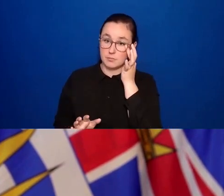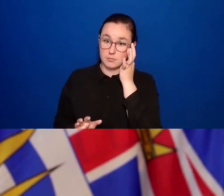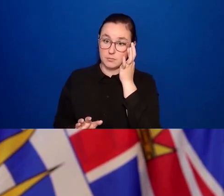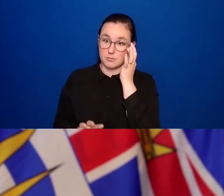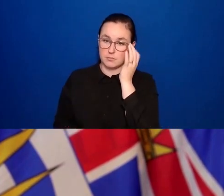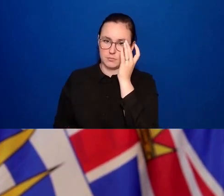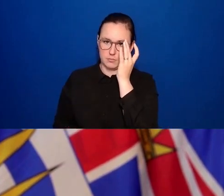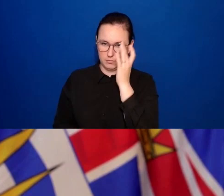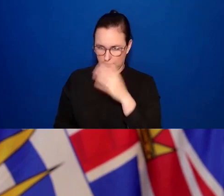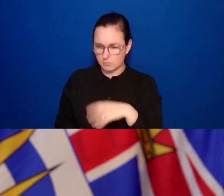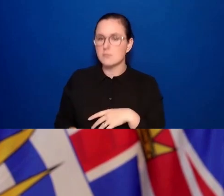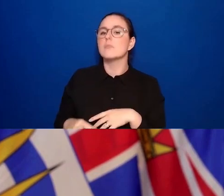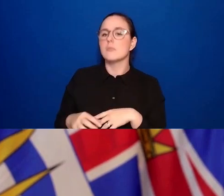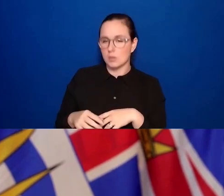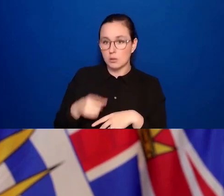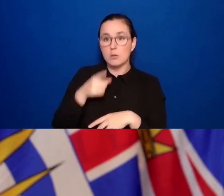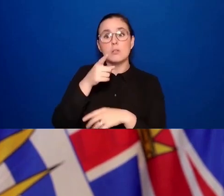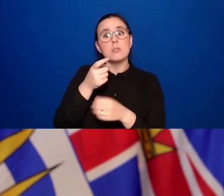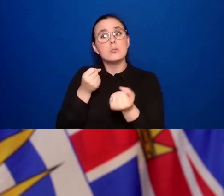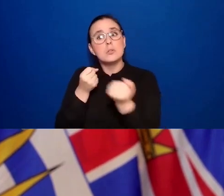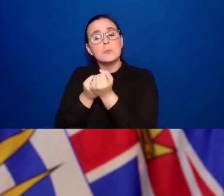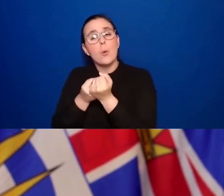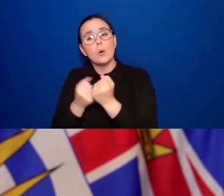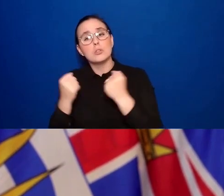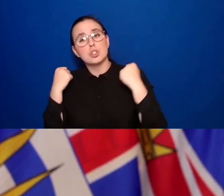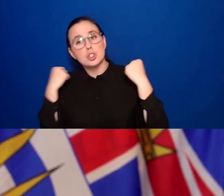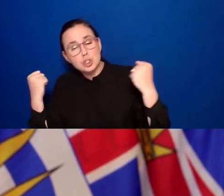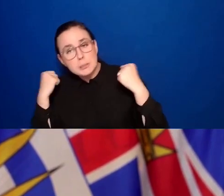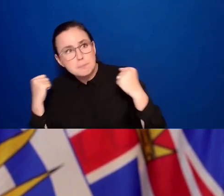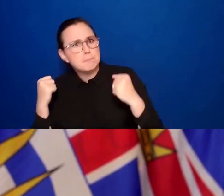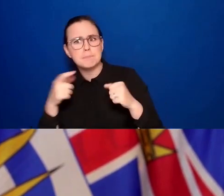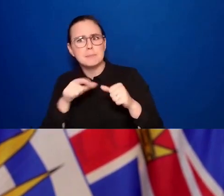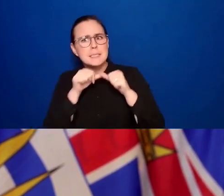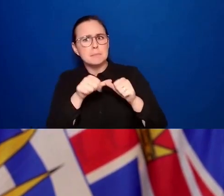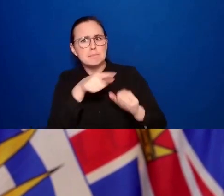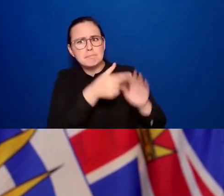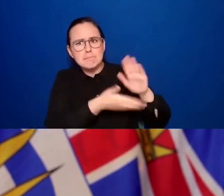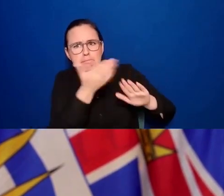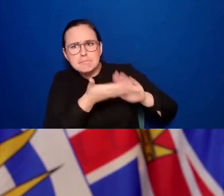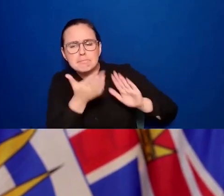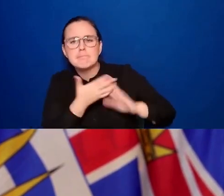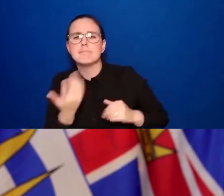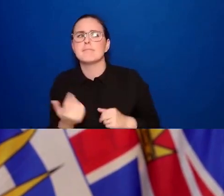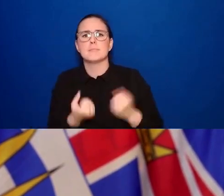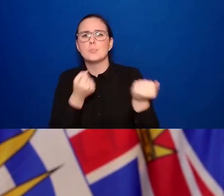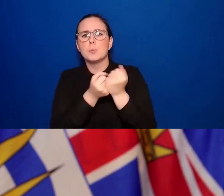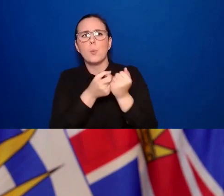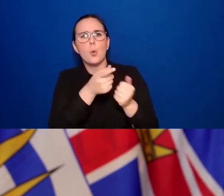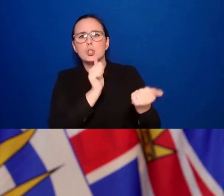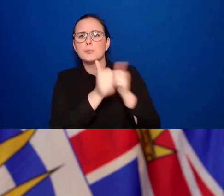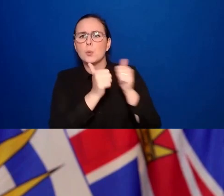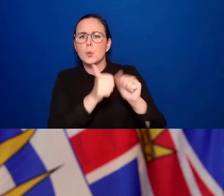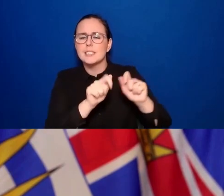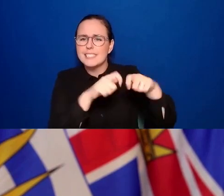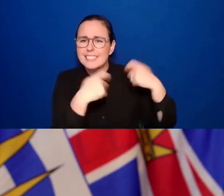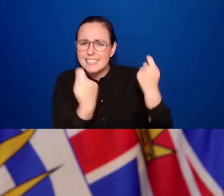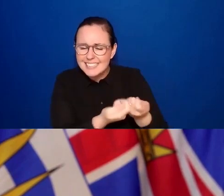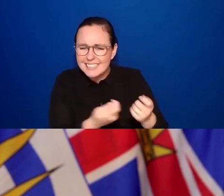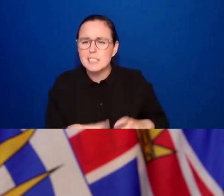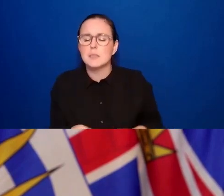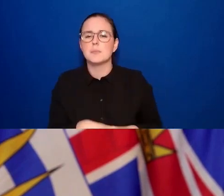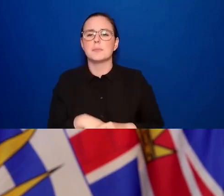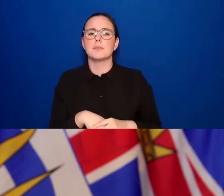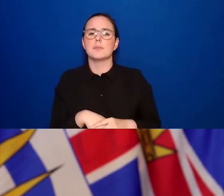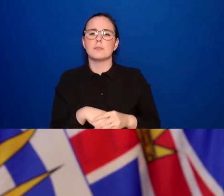their gyms open and keep going safely. Let's support our sports team so that we can get back to having those important things together.